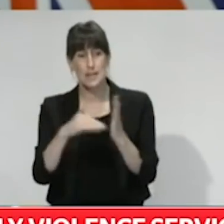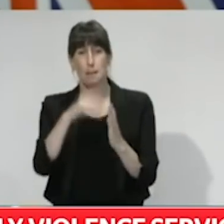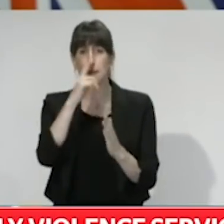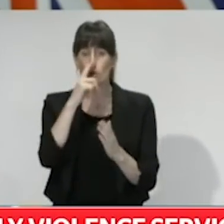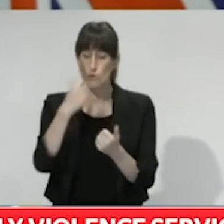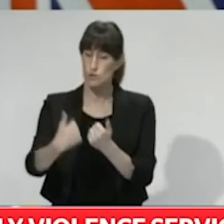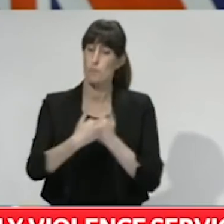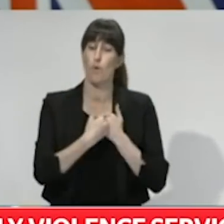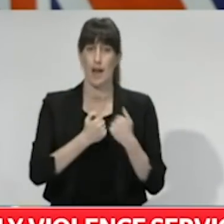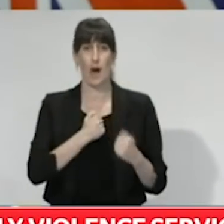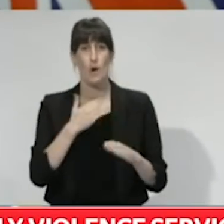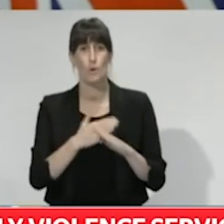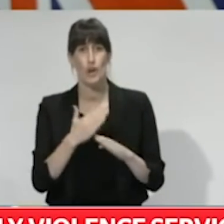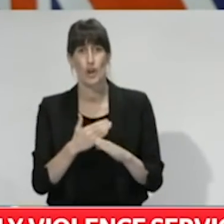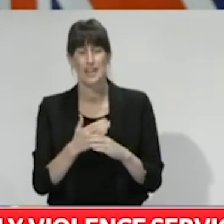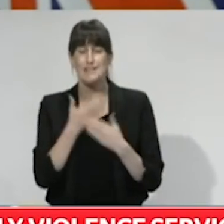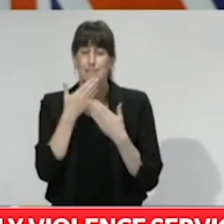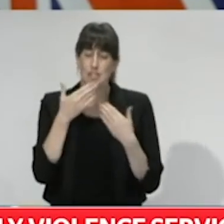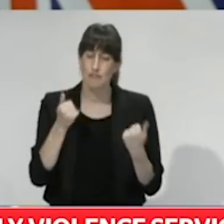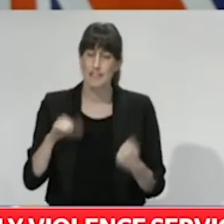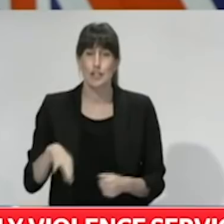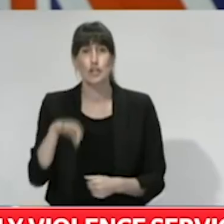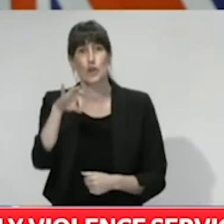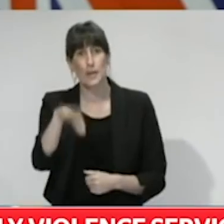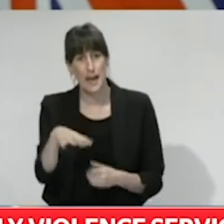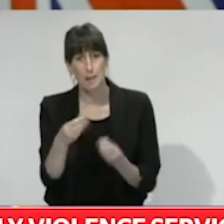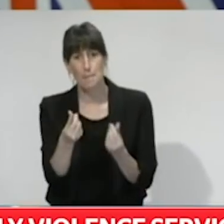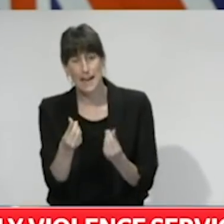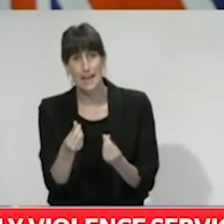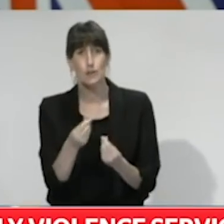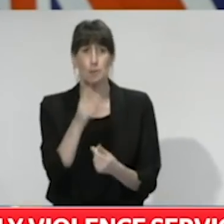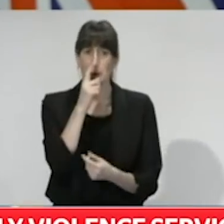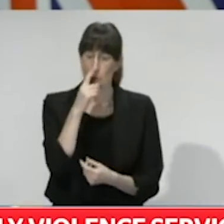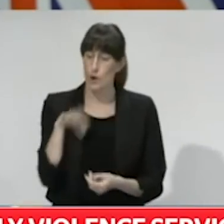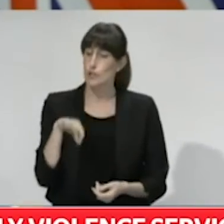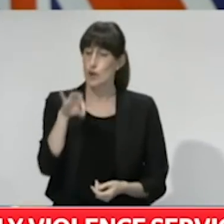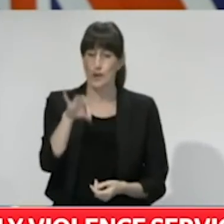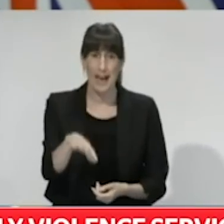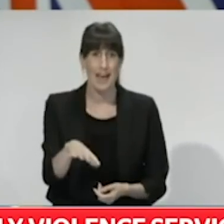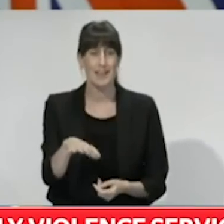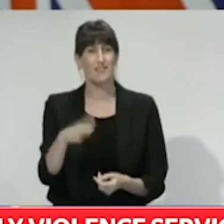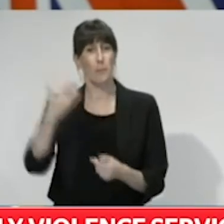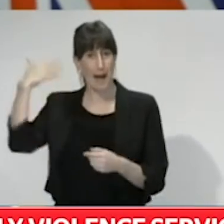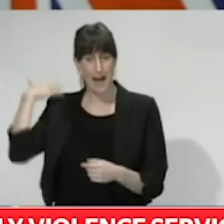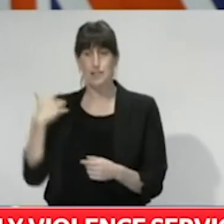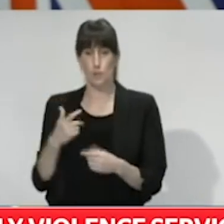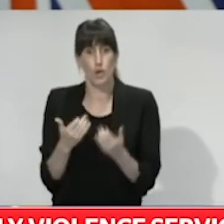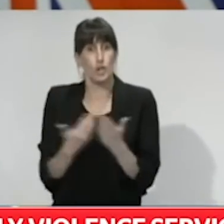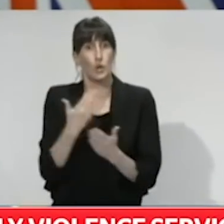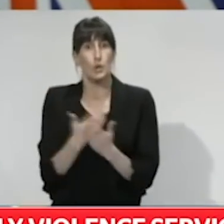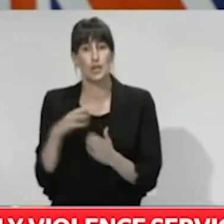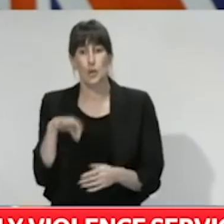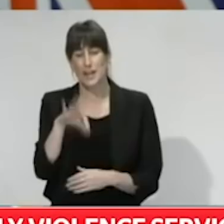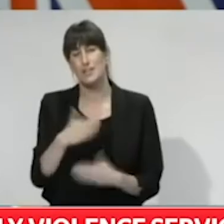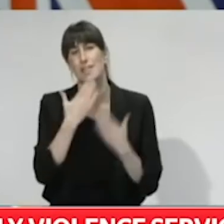work through their generous donations, to those donors, both old and new. Thank you